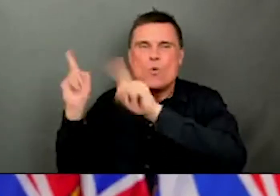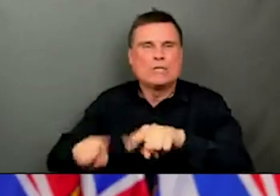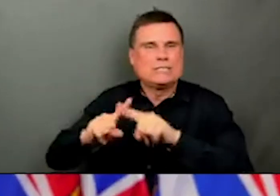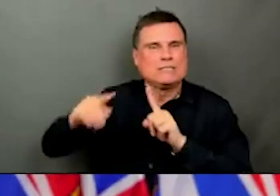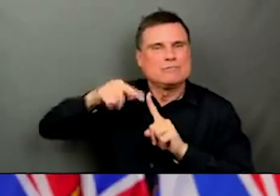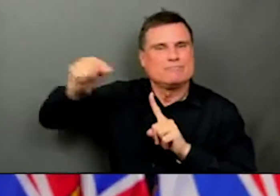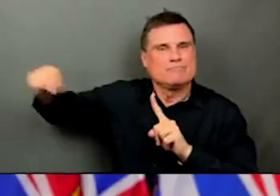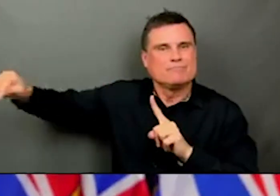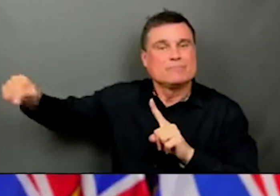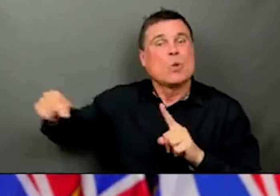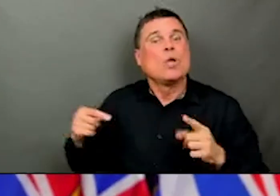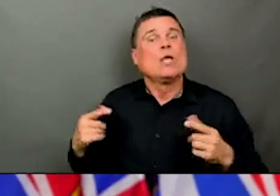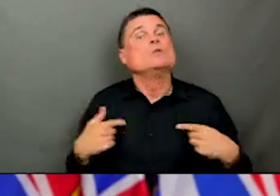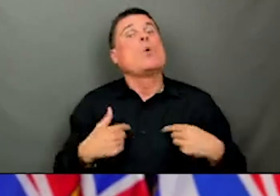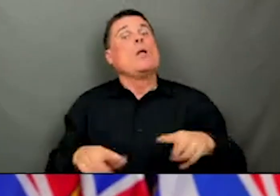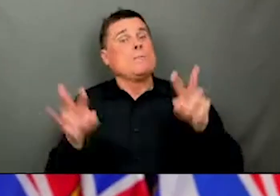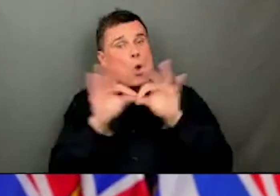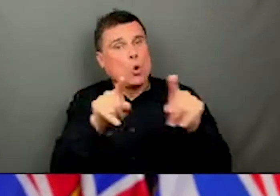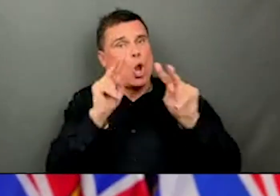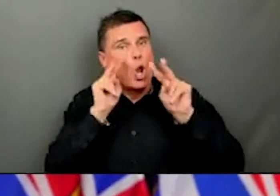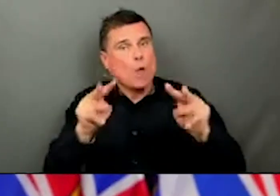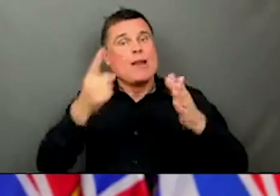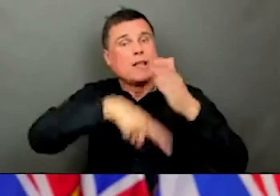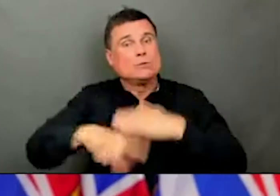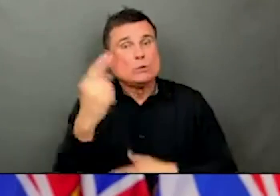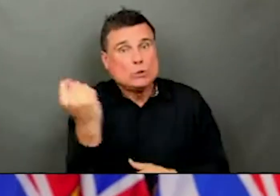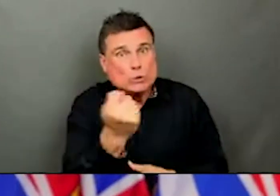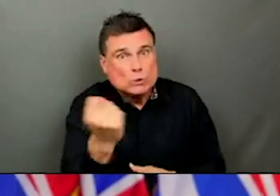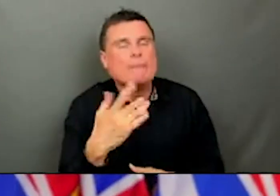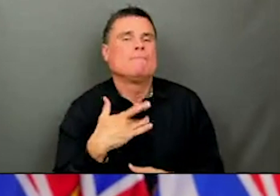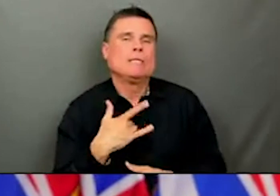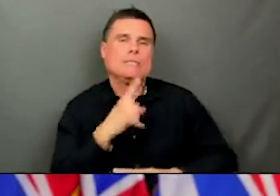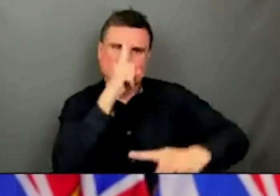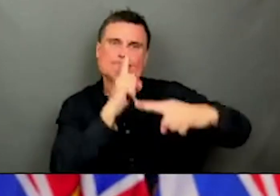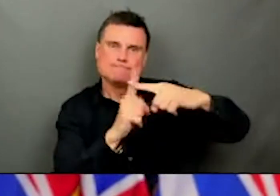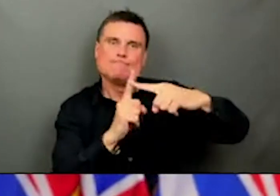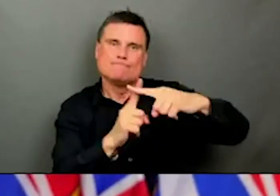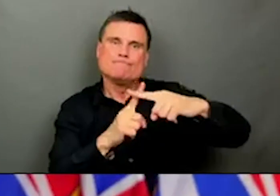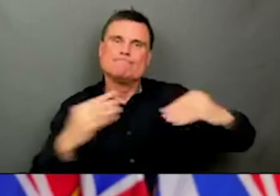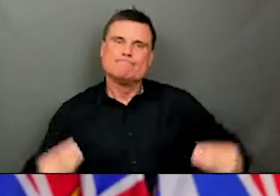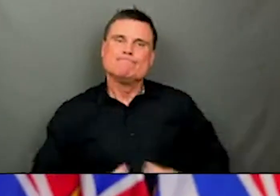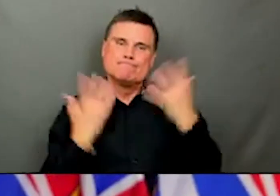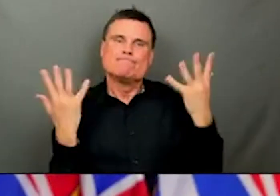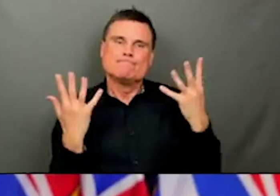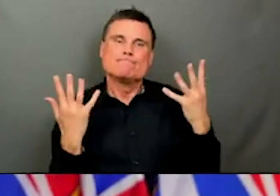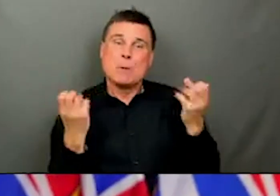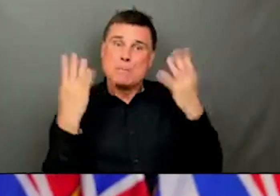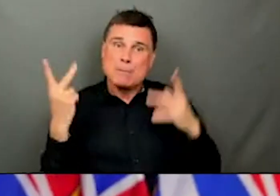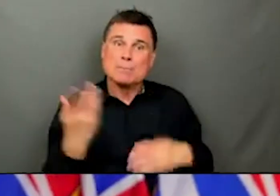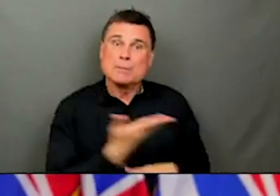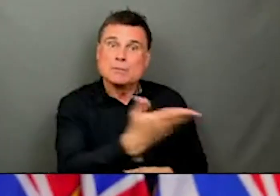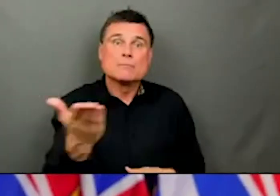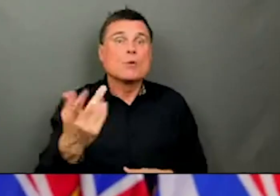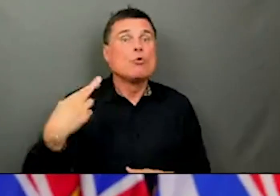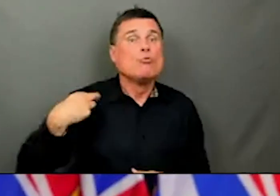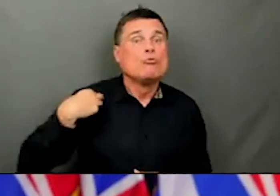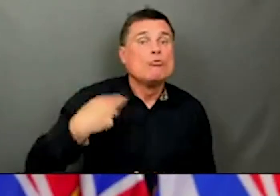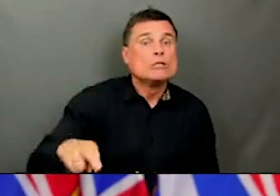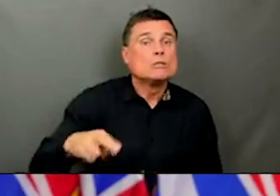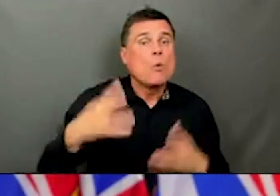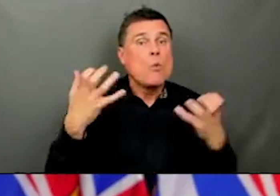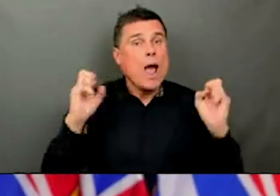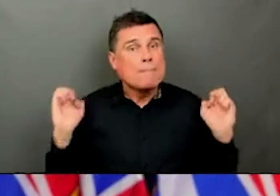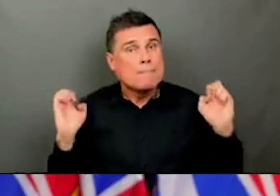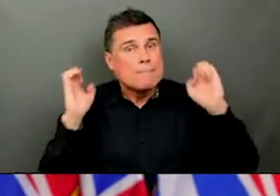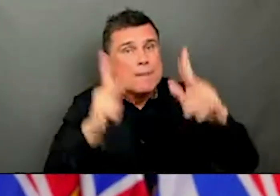Columbians whether they're people of faith who are yearning to get back to their temples, to their churches, to their Godwara's, people who want to get back